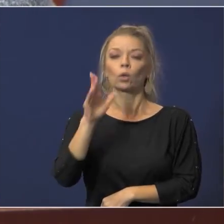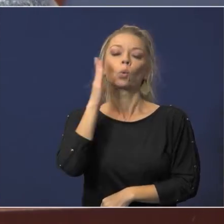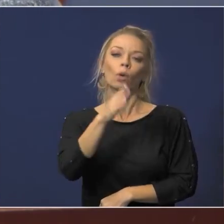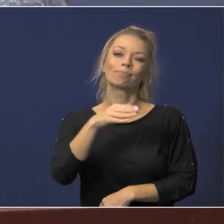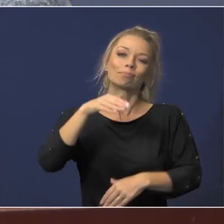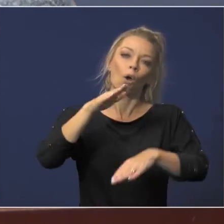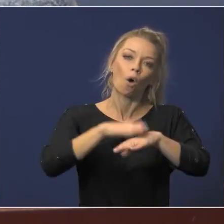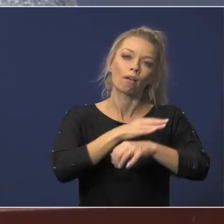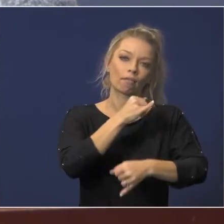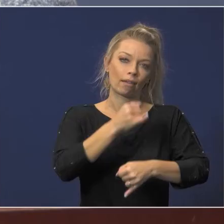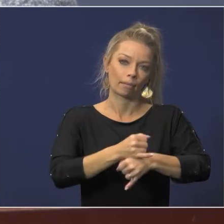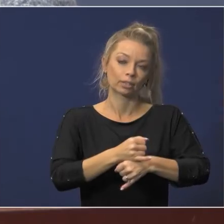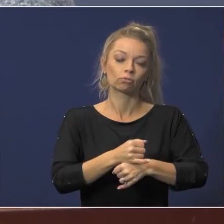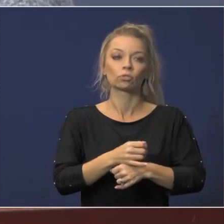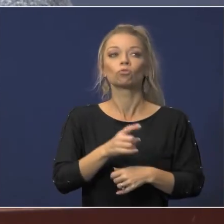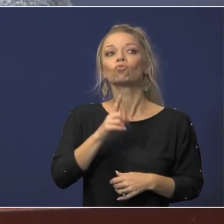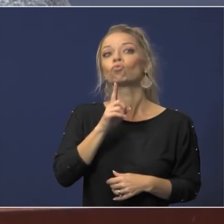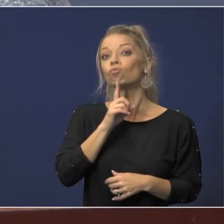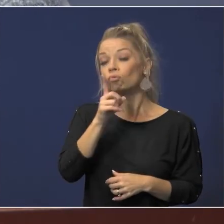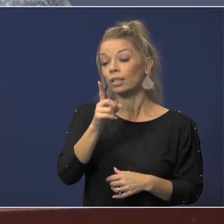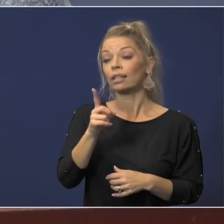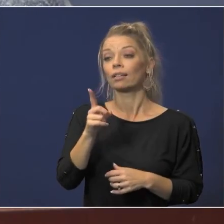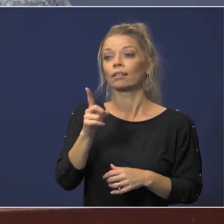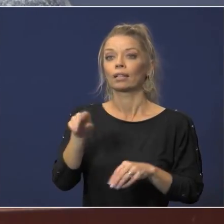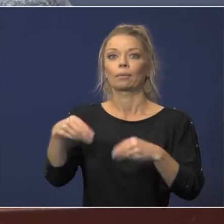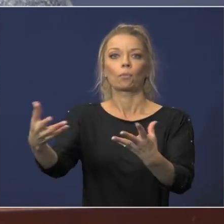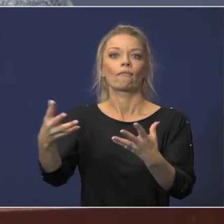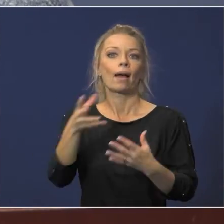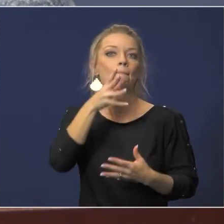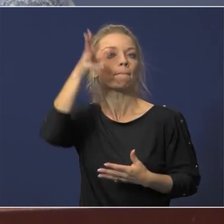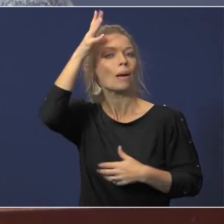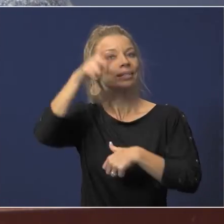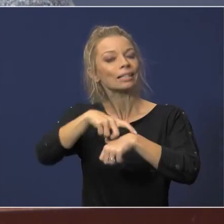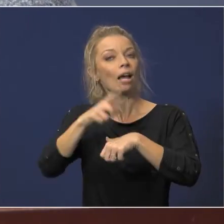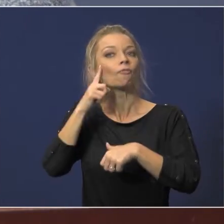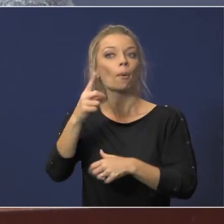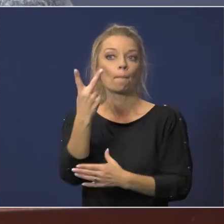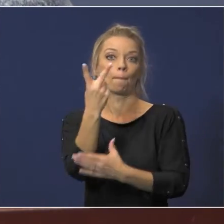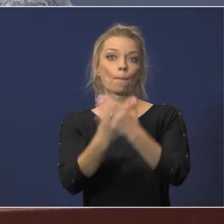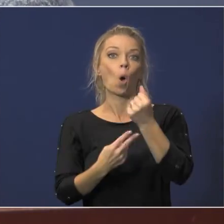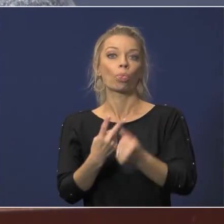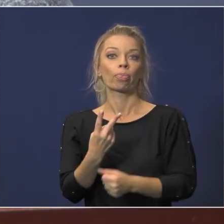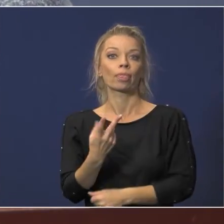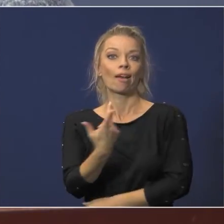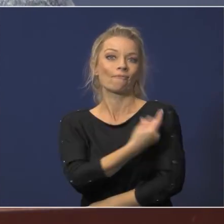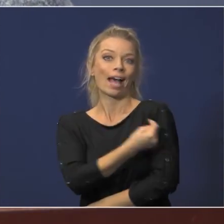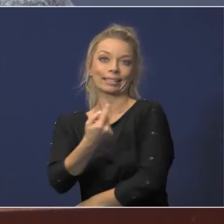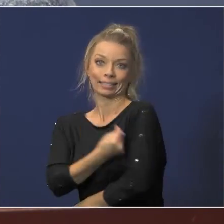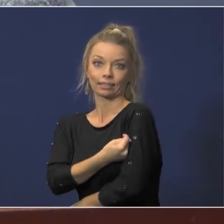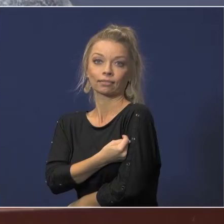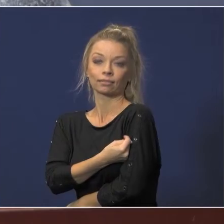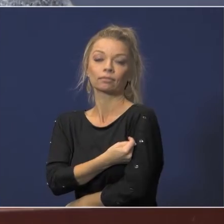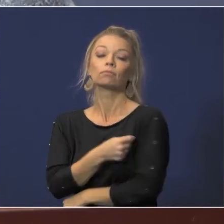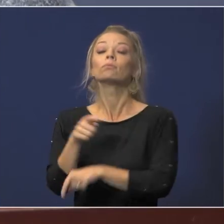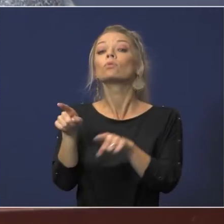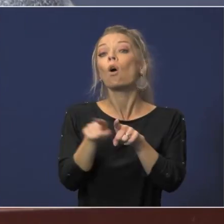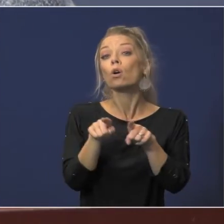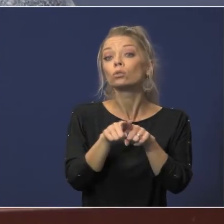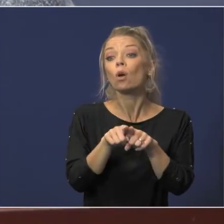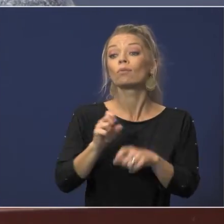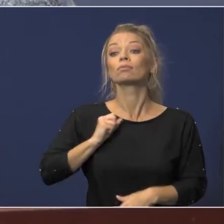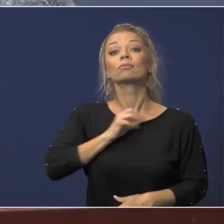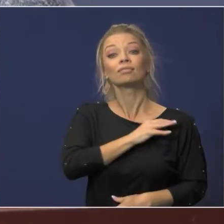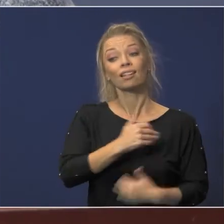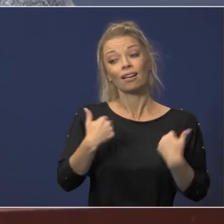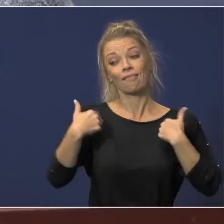really even do the second the second vaccination uh and then that gives our our staff time to prepare uh